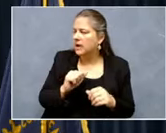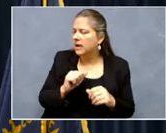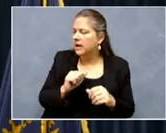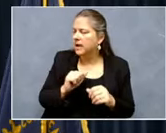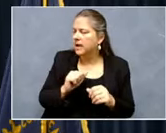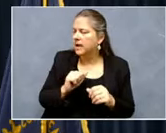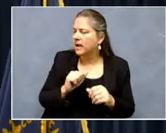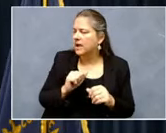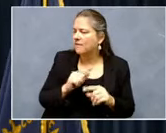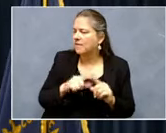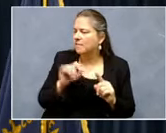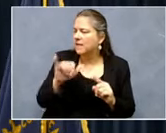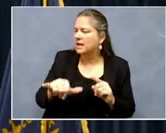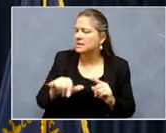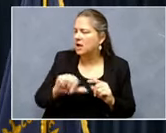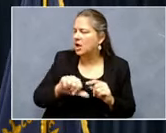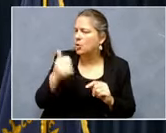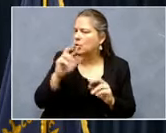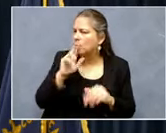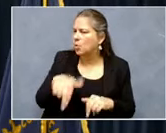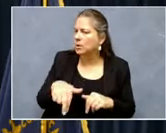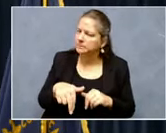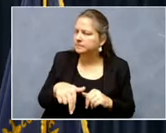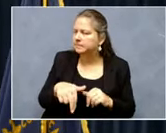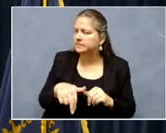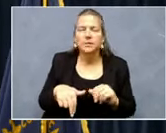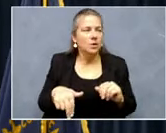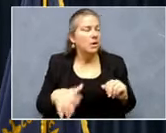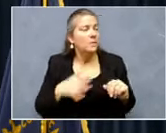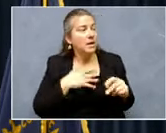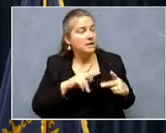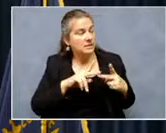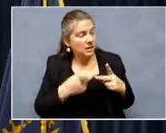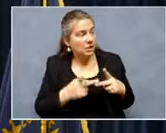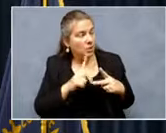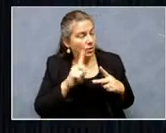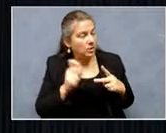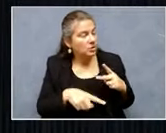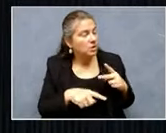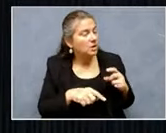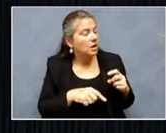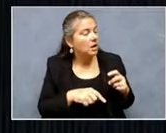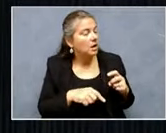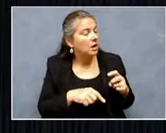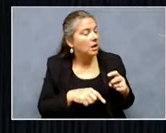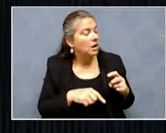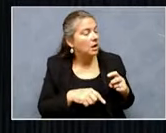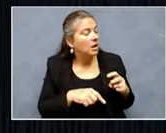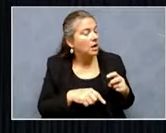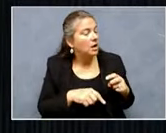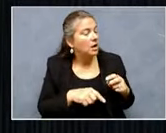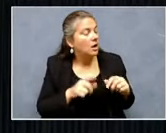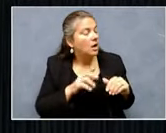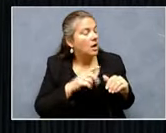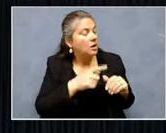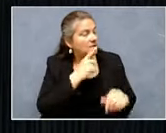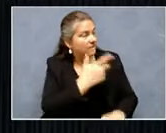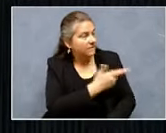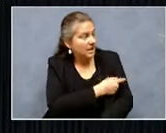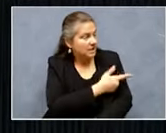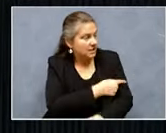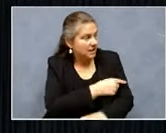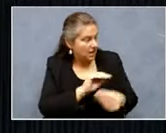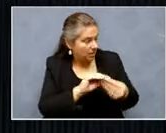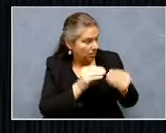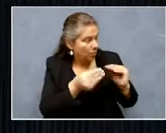report that, that came out. Okay. And my second question, if you would, uh, on the vaccine numbers that you said that are wrong,